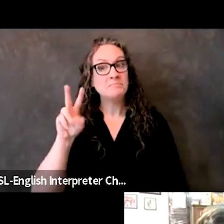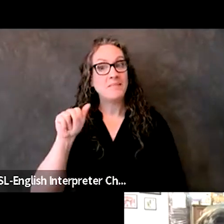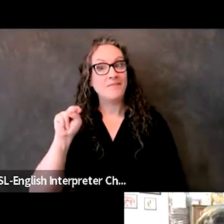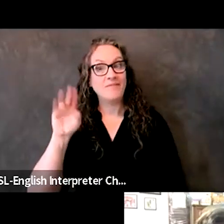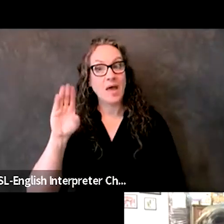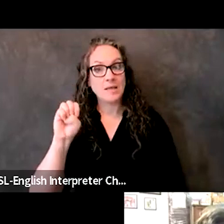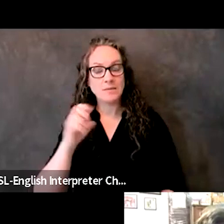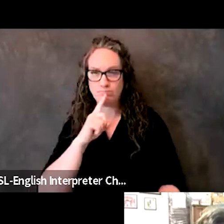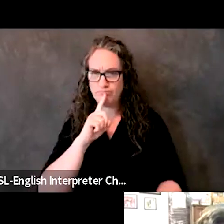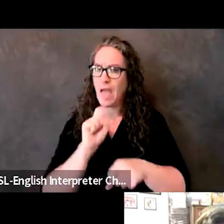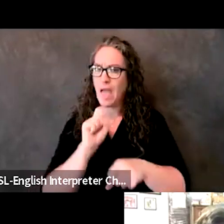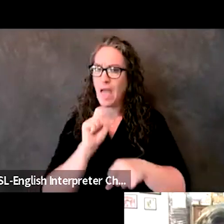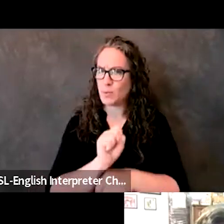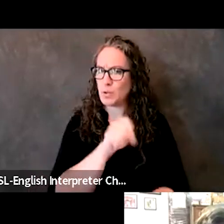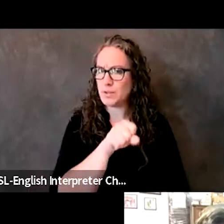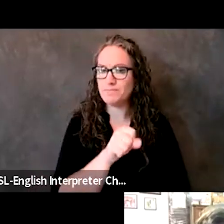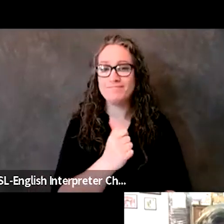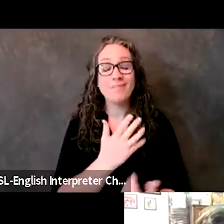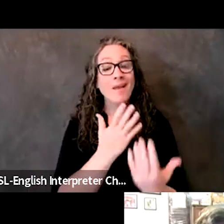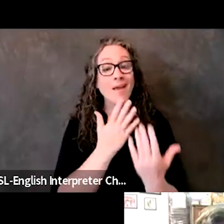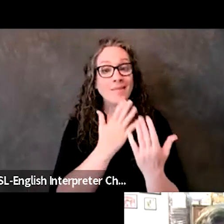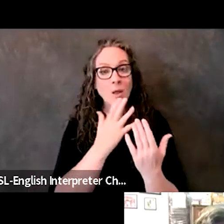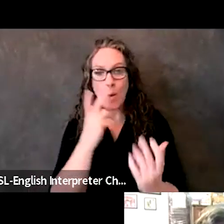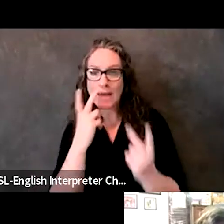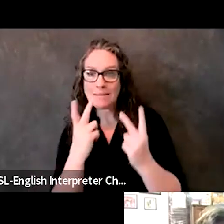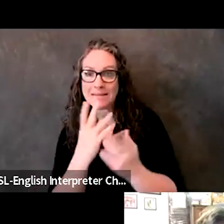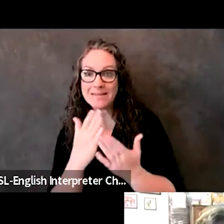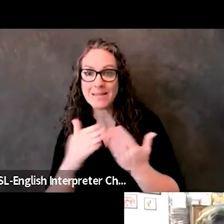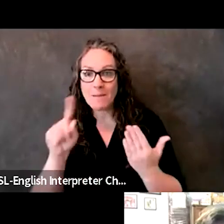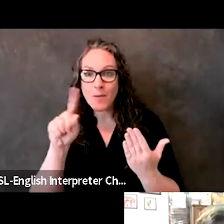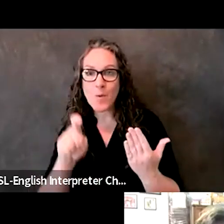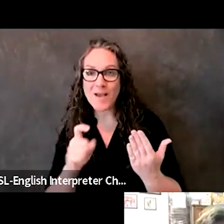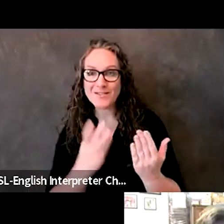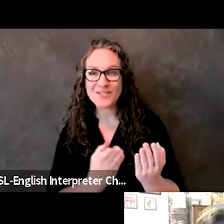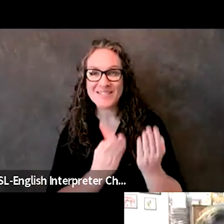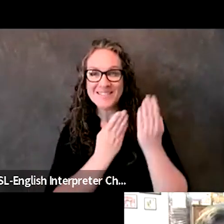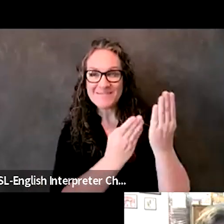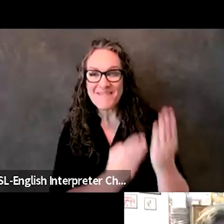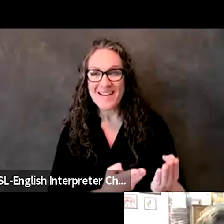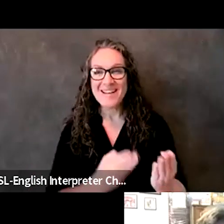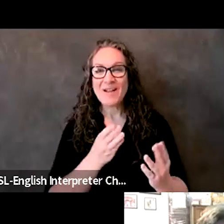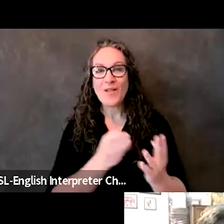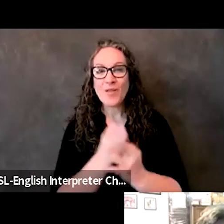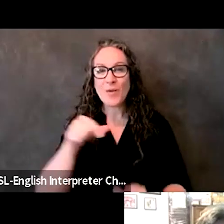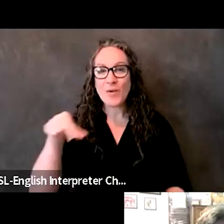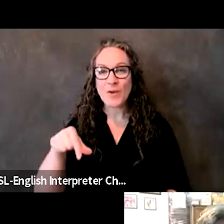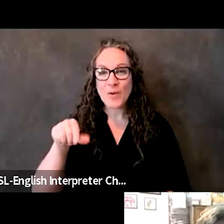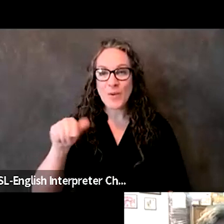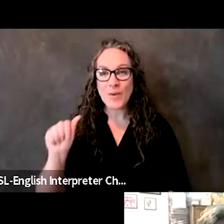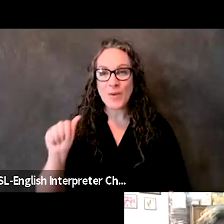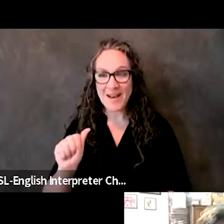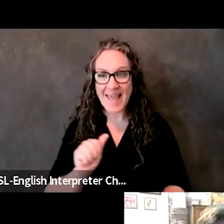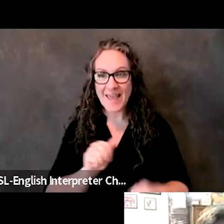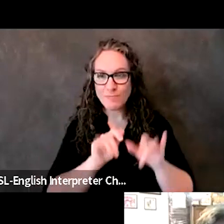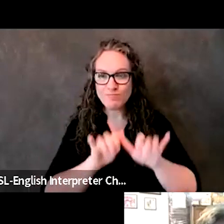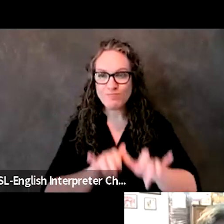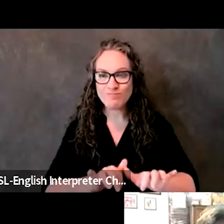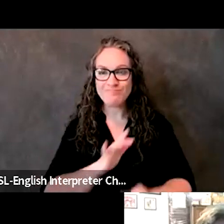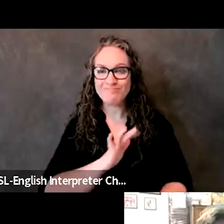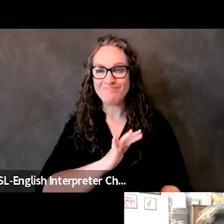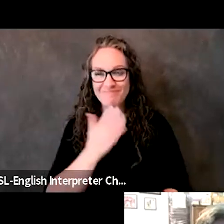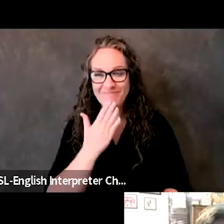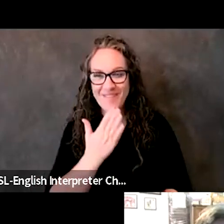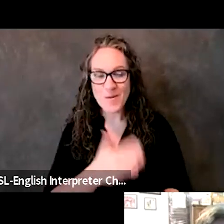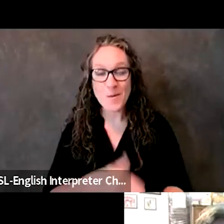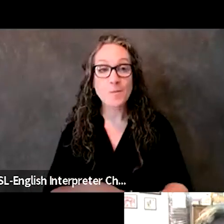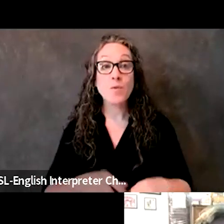Absolutely. And I want to thank people. know there's got some questions that have been submitted through the Q&A feature. And one of the things that I want to